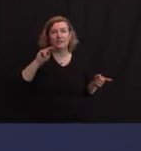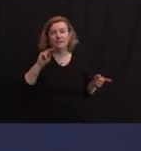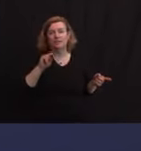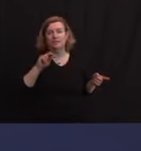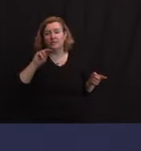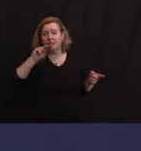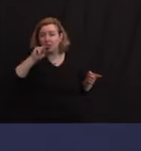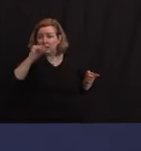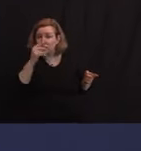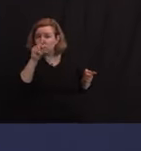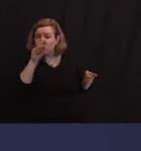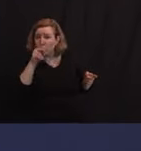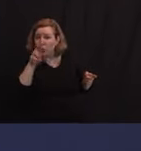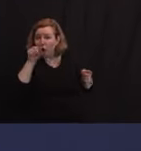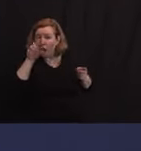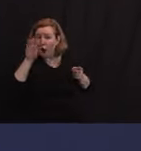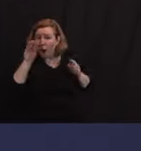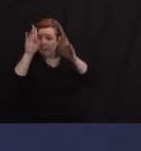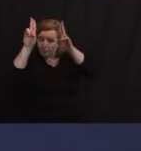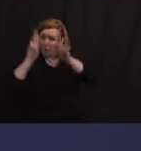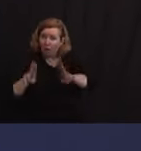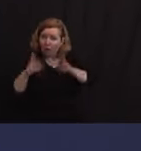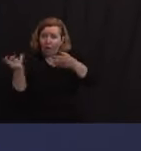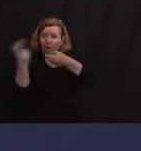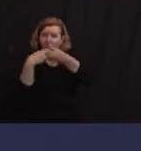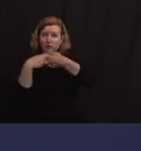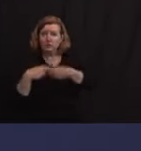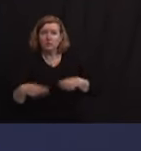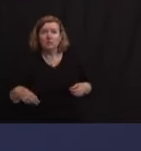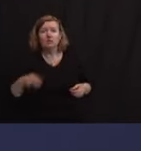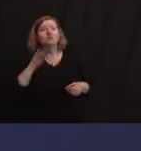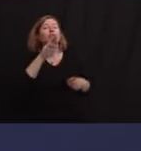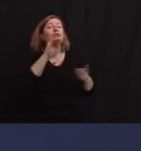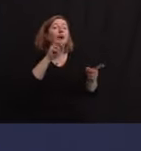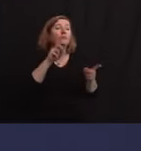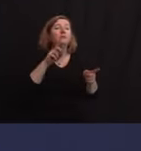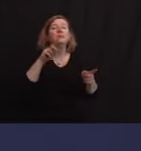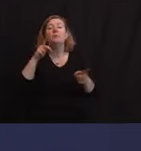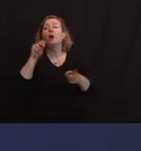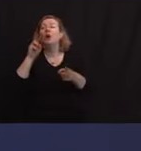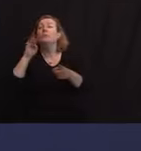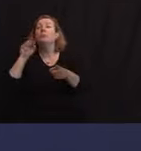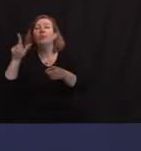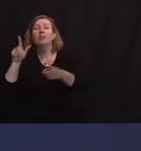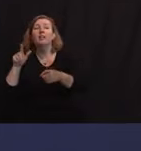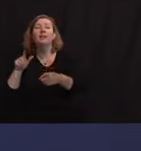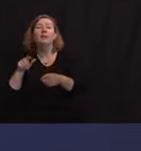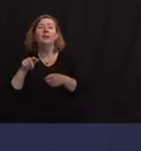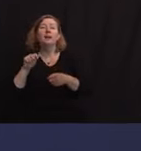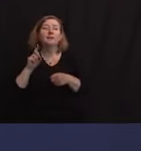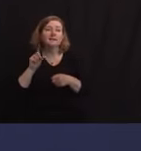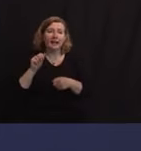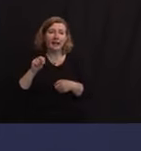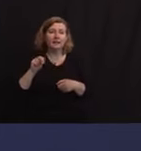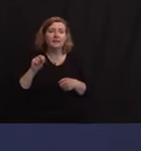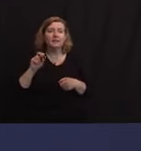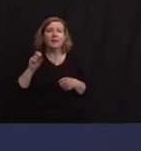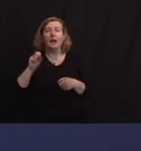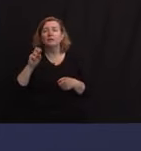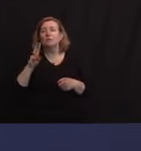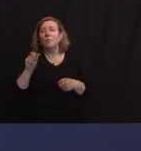line up. Jared, Paramel, Dan, Aswin. Everybody, keep doing what you're doing. Please get vaccinated.